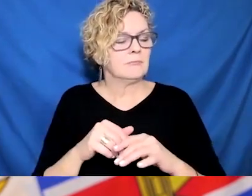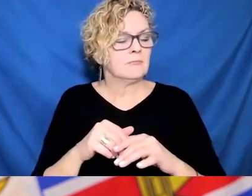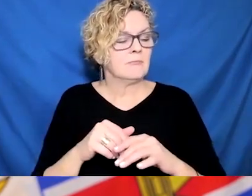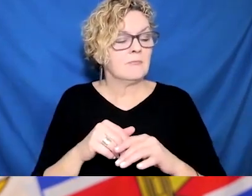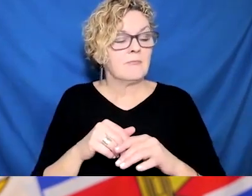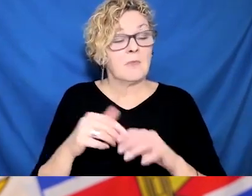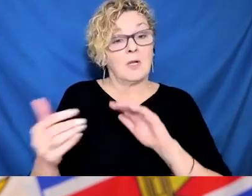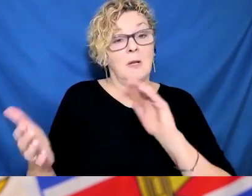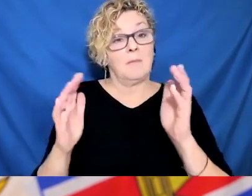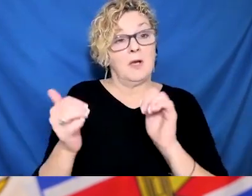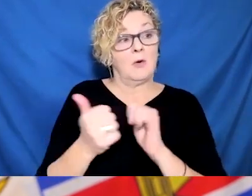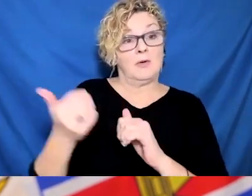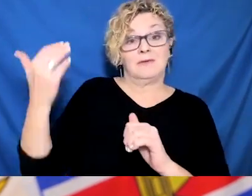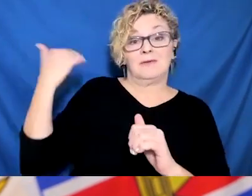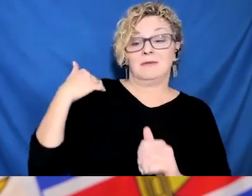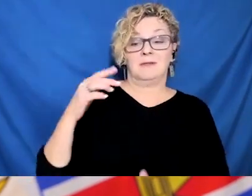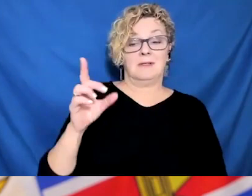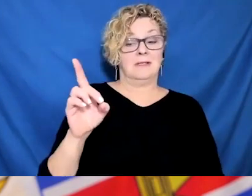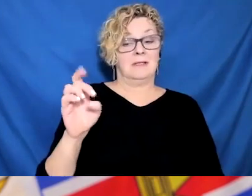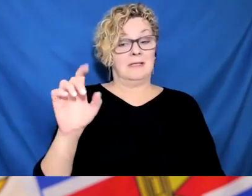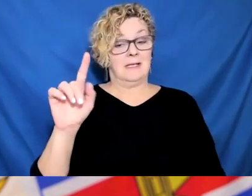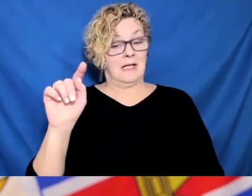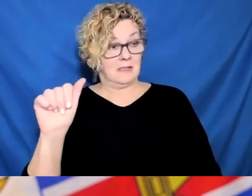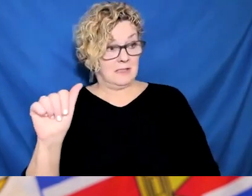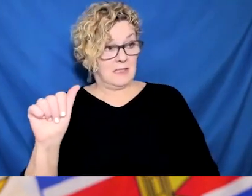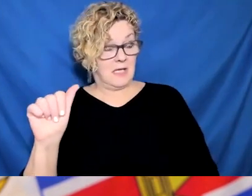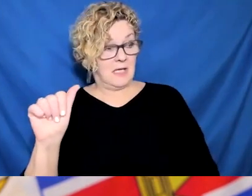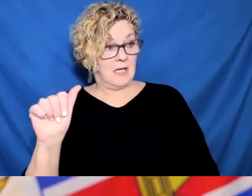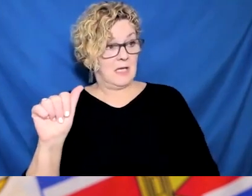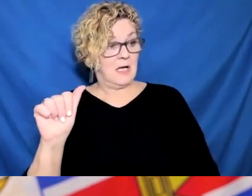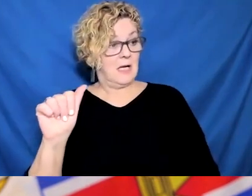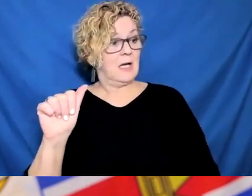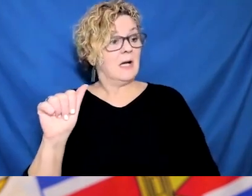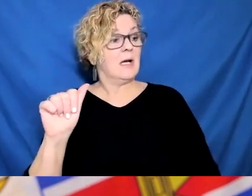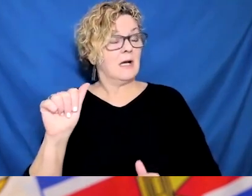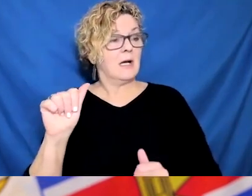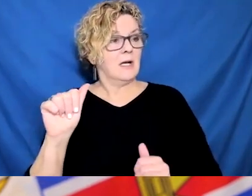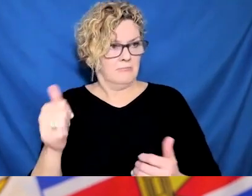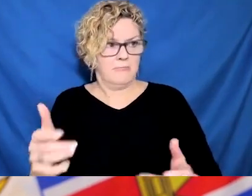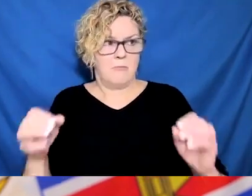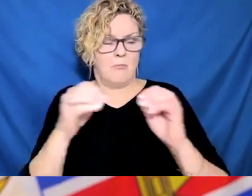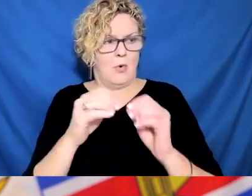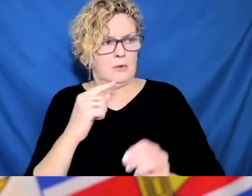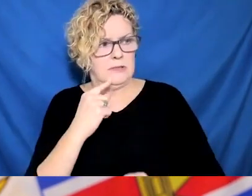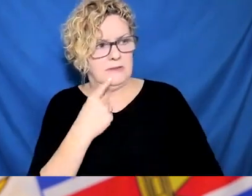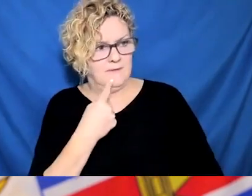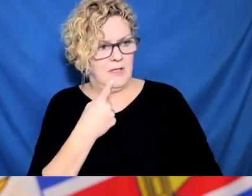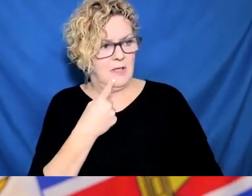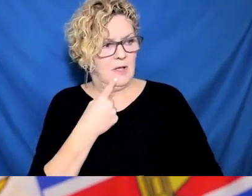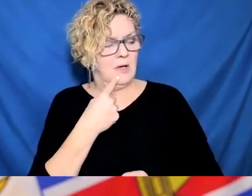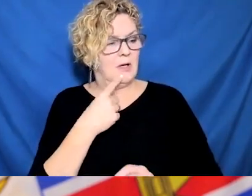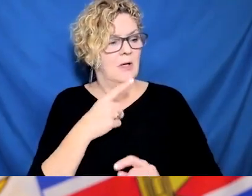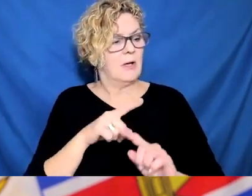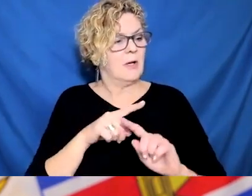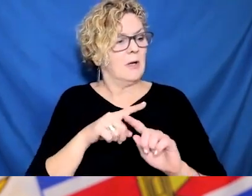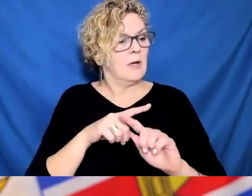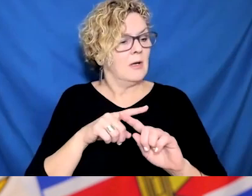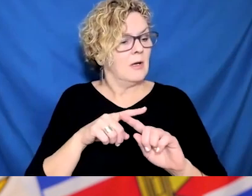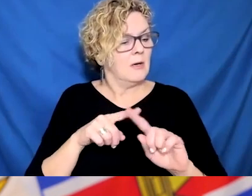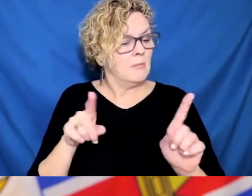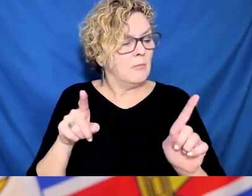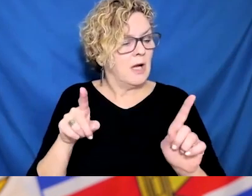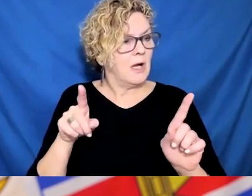vaccination does allow us to minimize those disruptions on society as we're continuing to have the